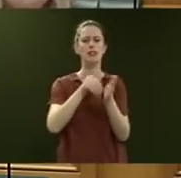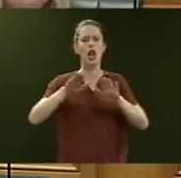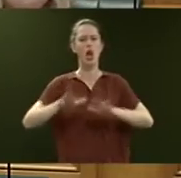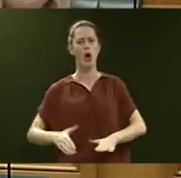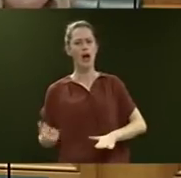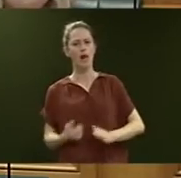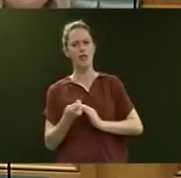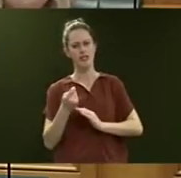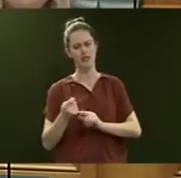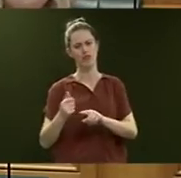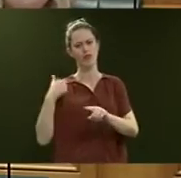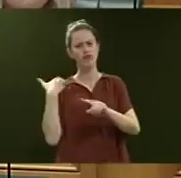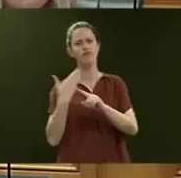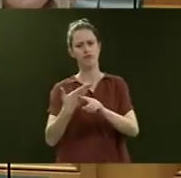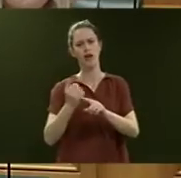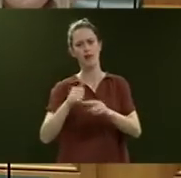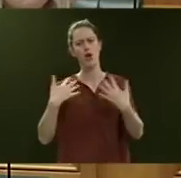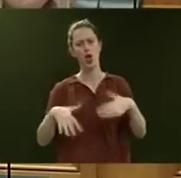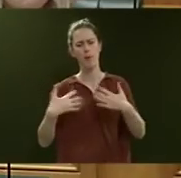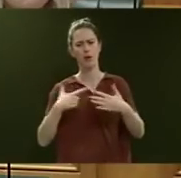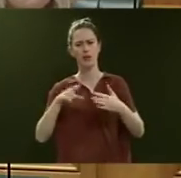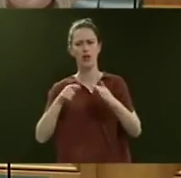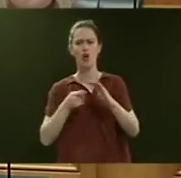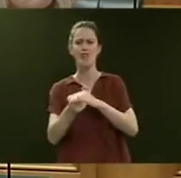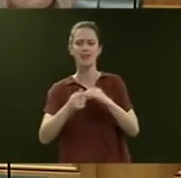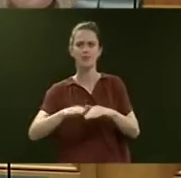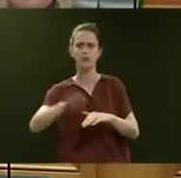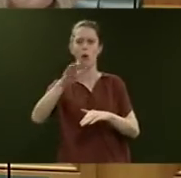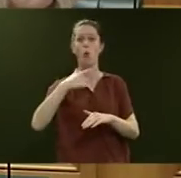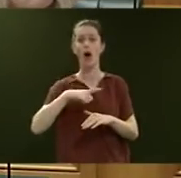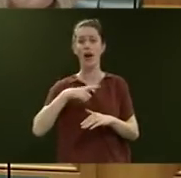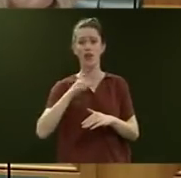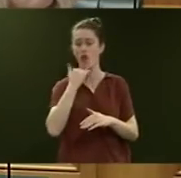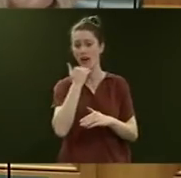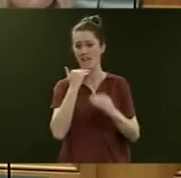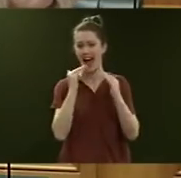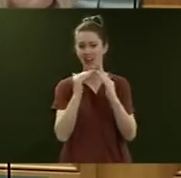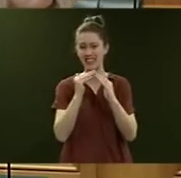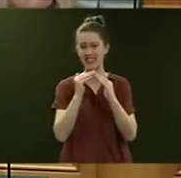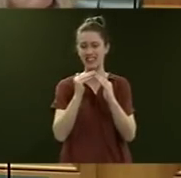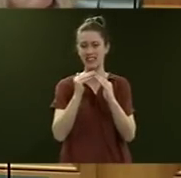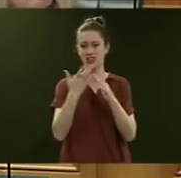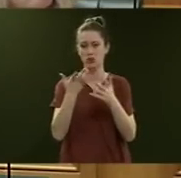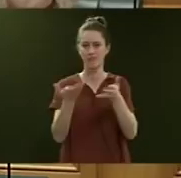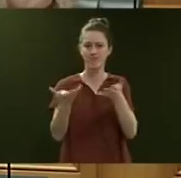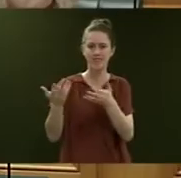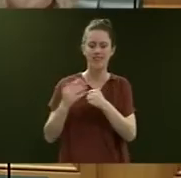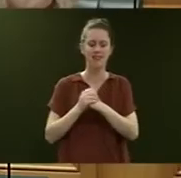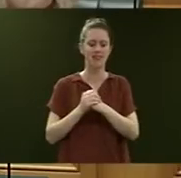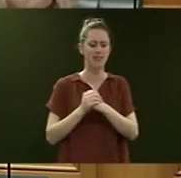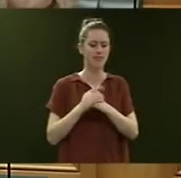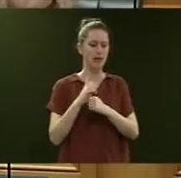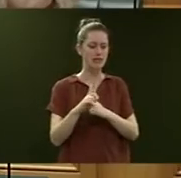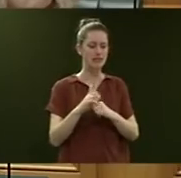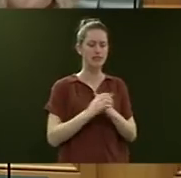hurt in recent years by rising rents, primarily caused by a lack of housing supply. But